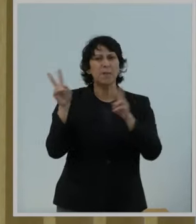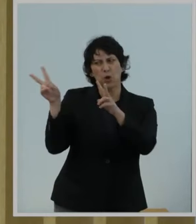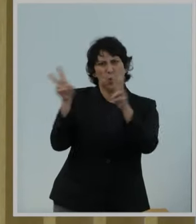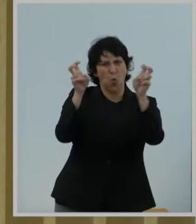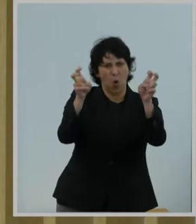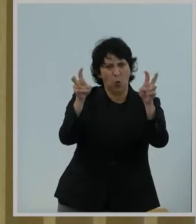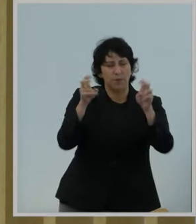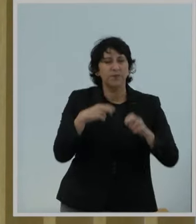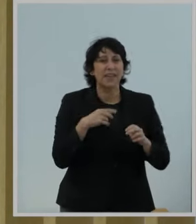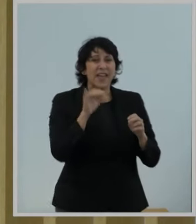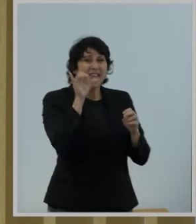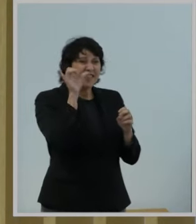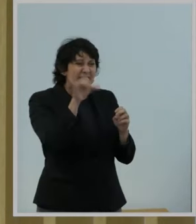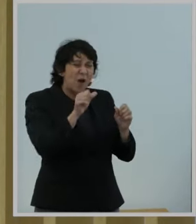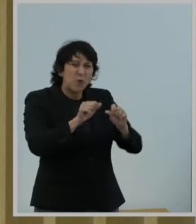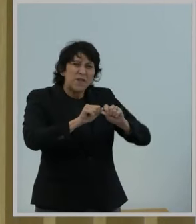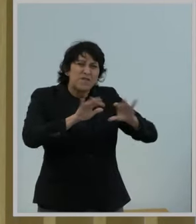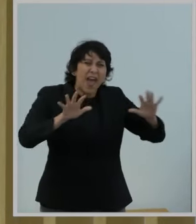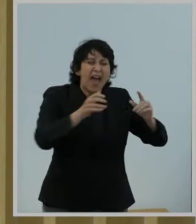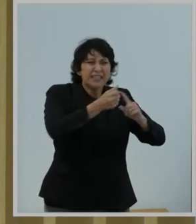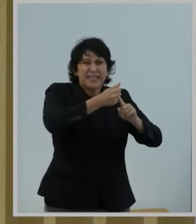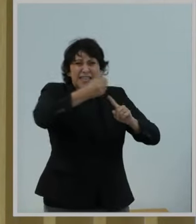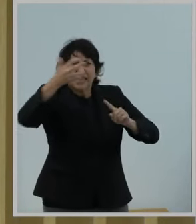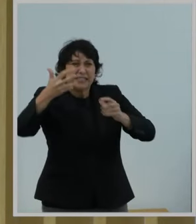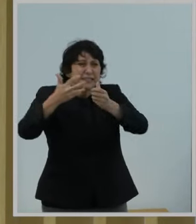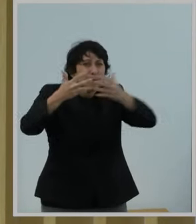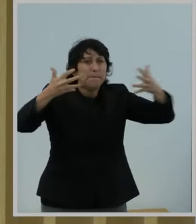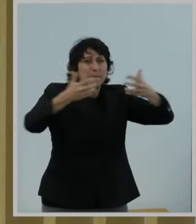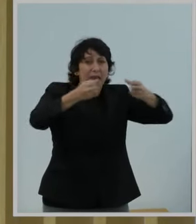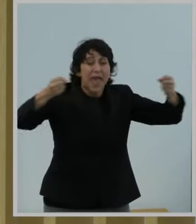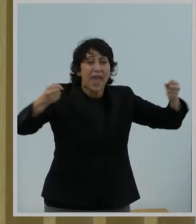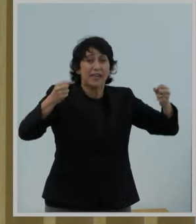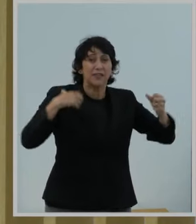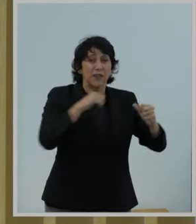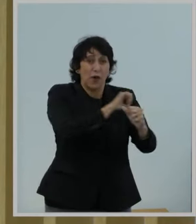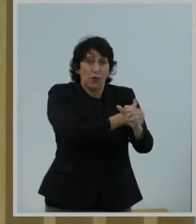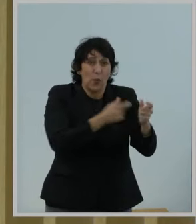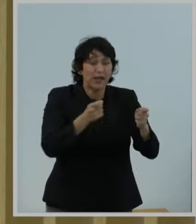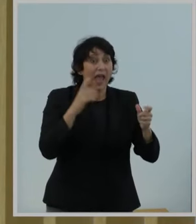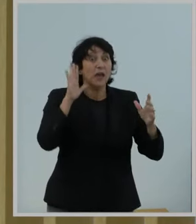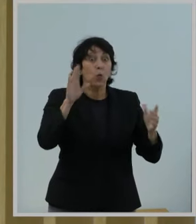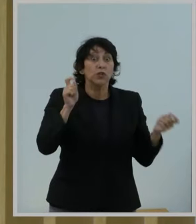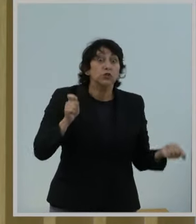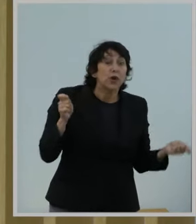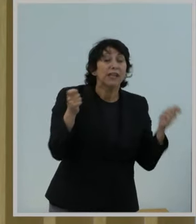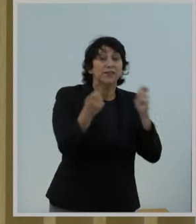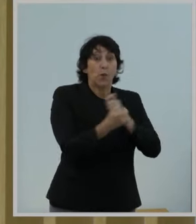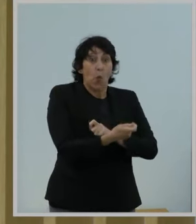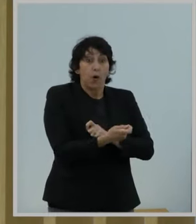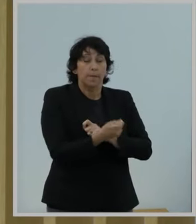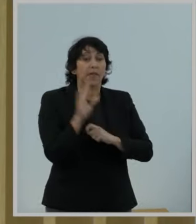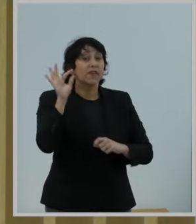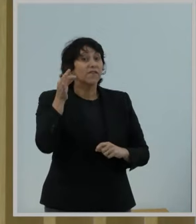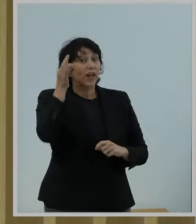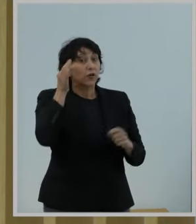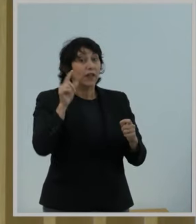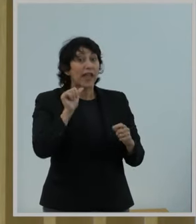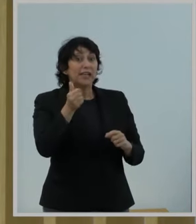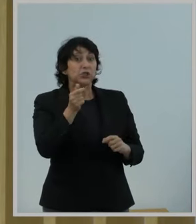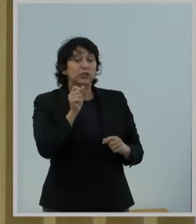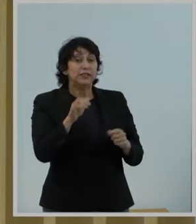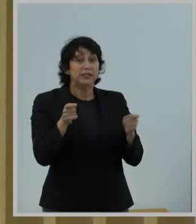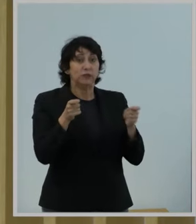vastly expand the Commission's authority and would transform the way a federal agency regulates a